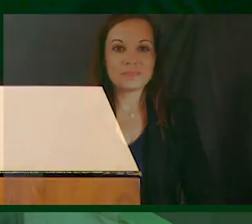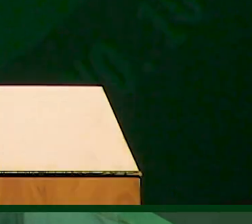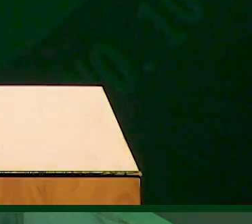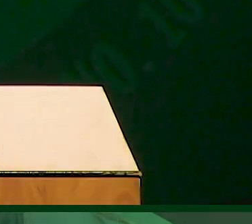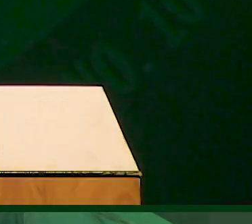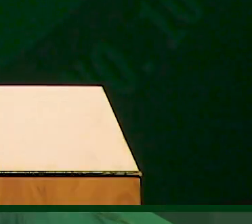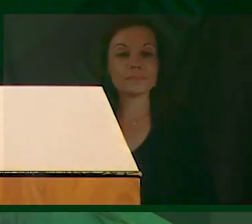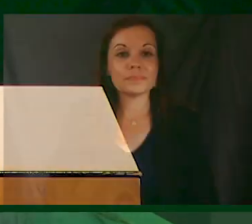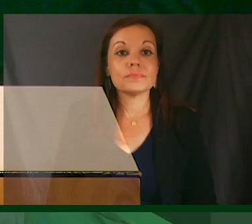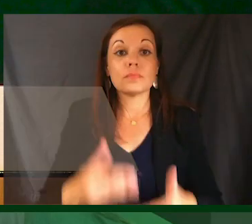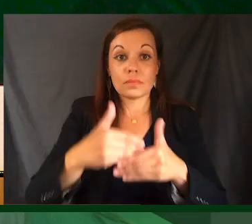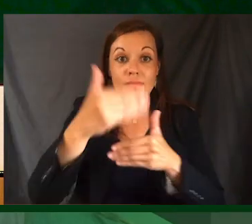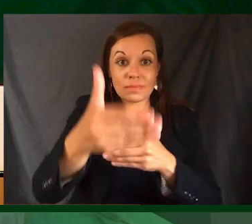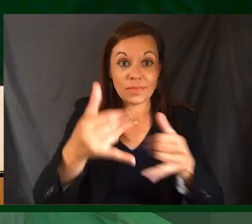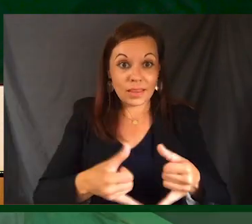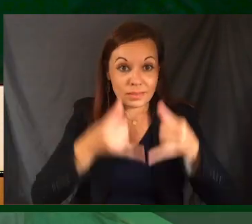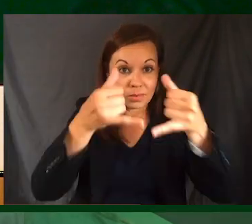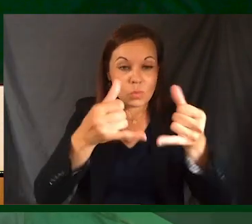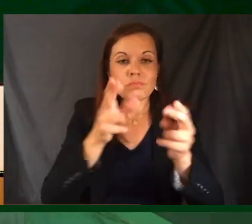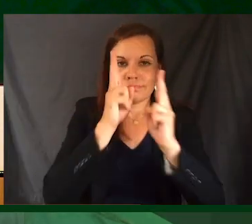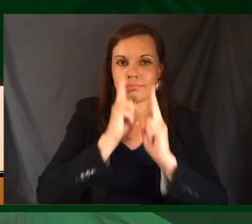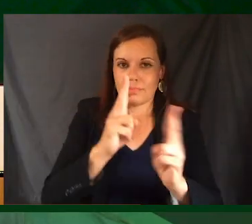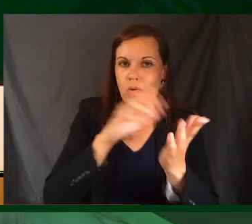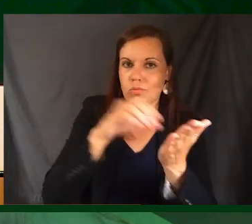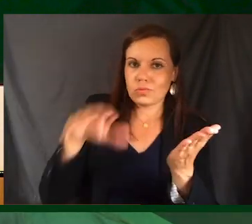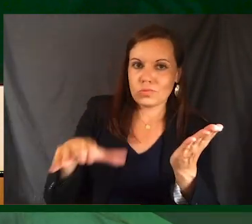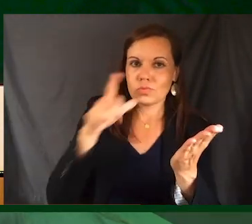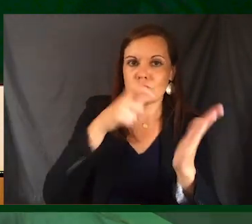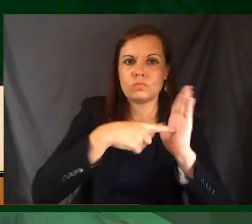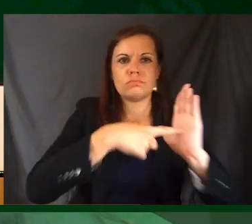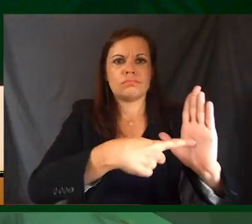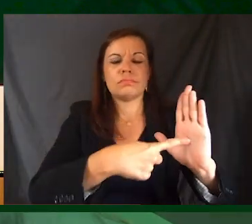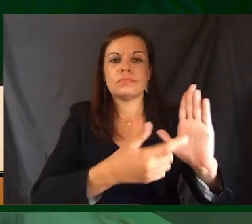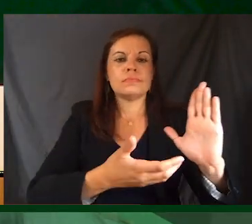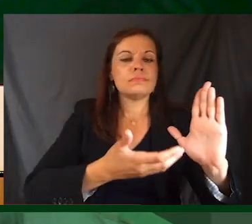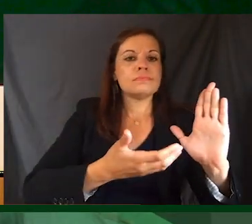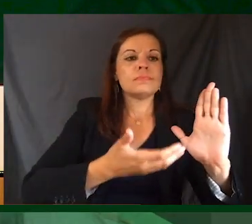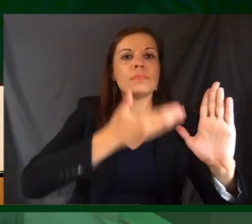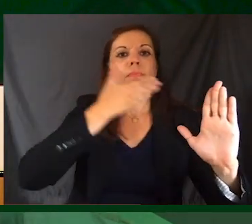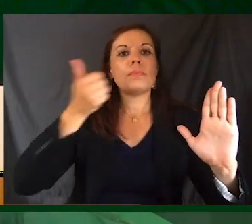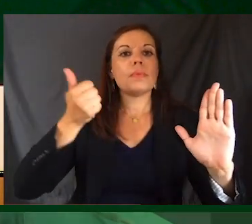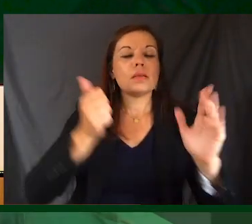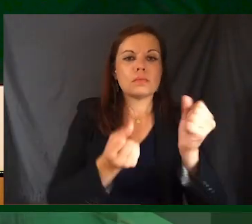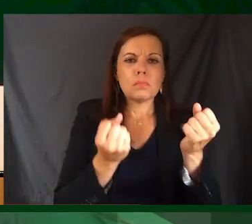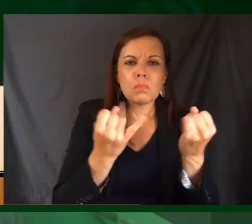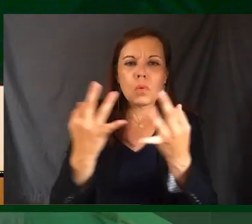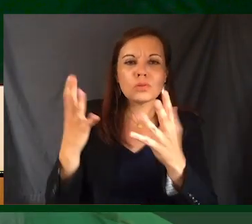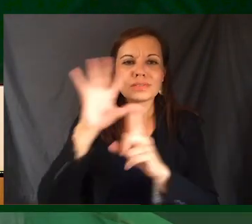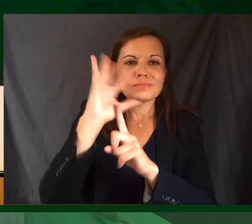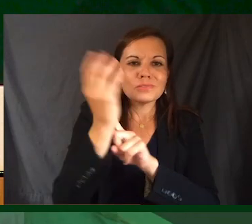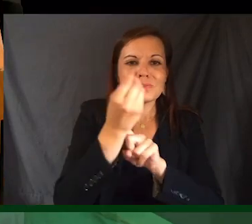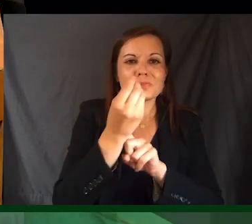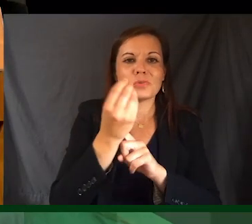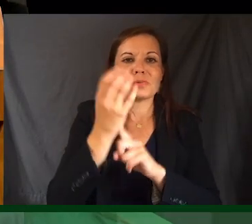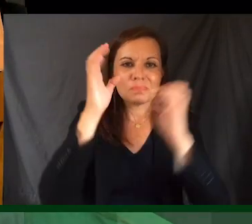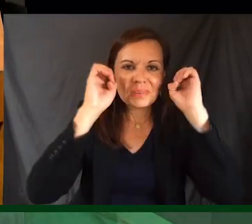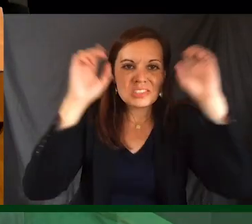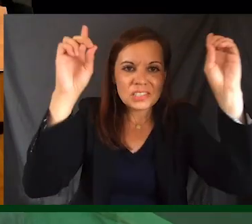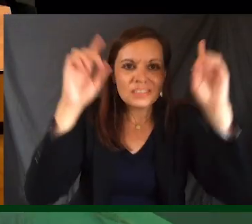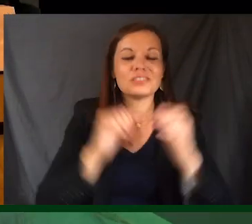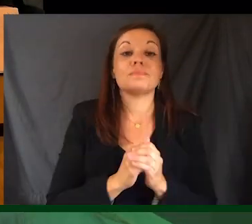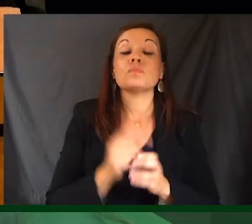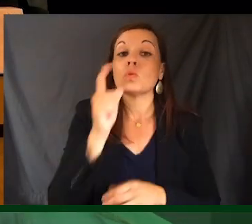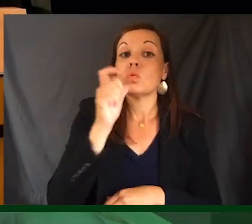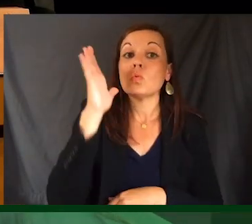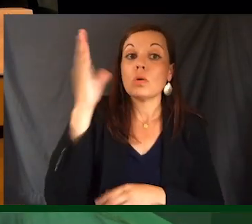Our next award honors a student who exemplifies the best of multicultural education at Green River College. Here to